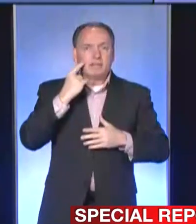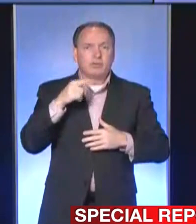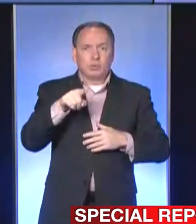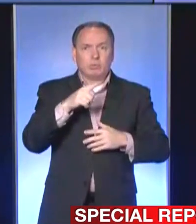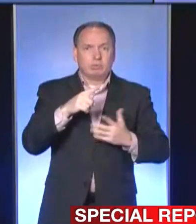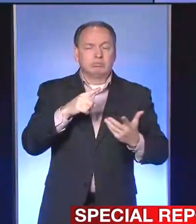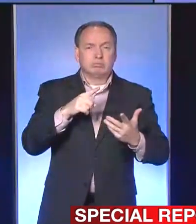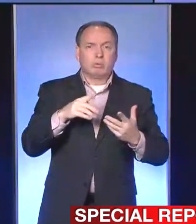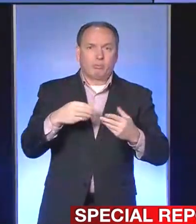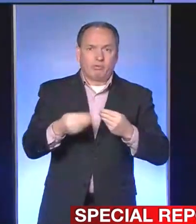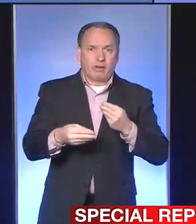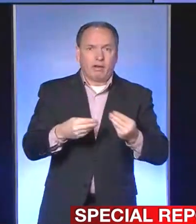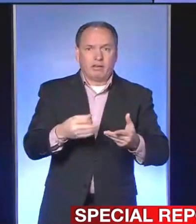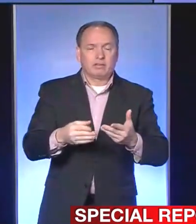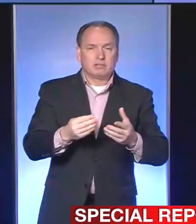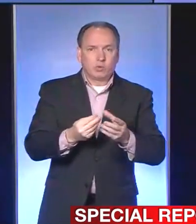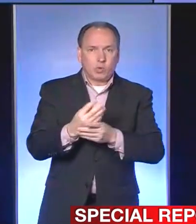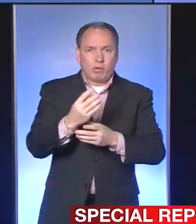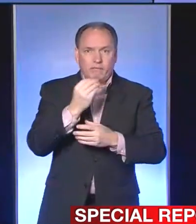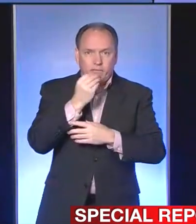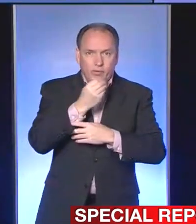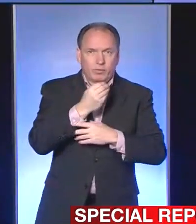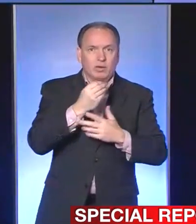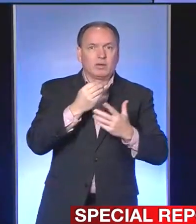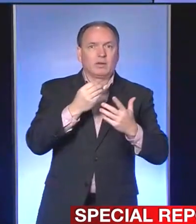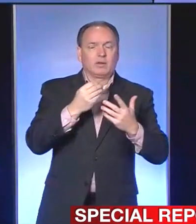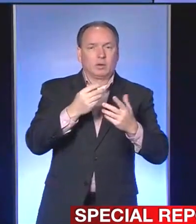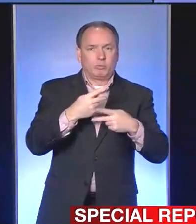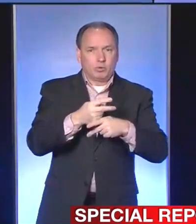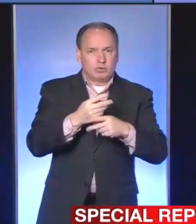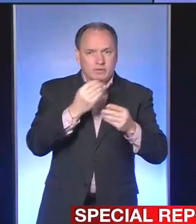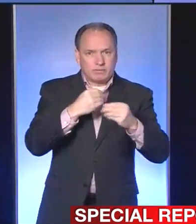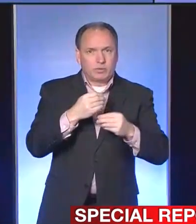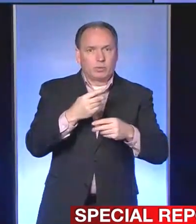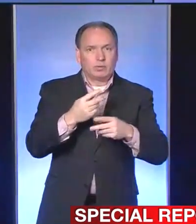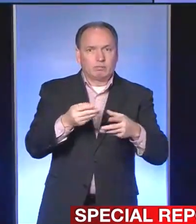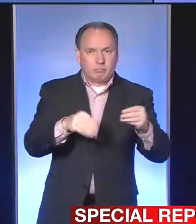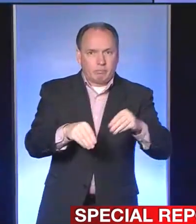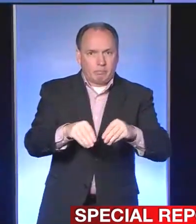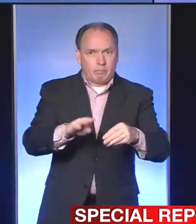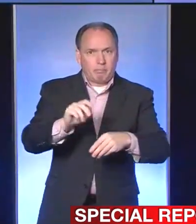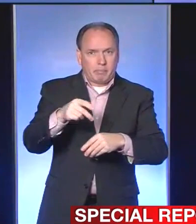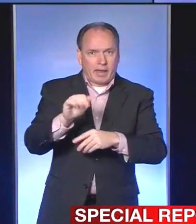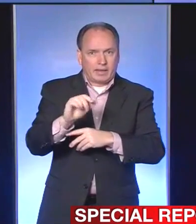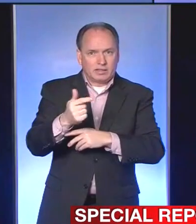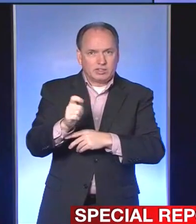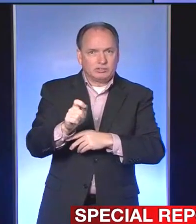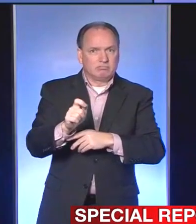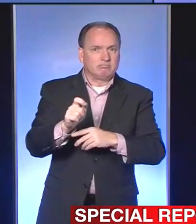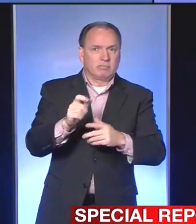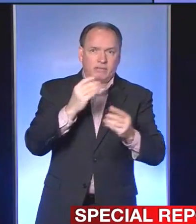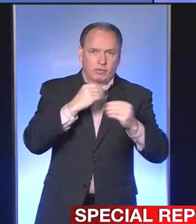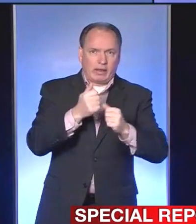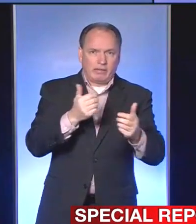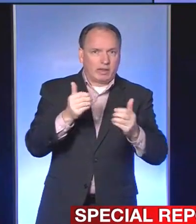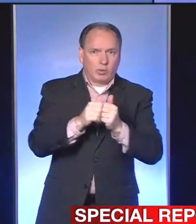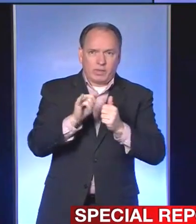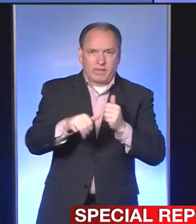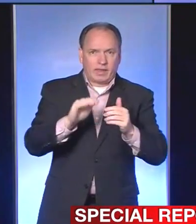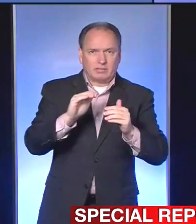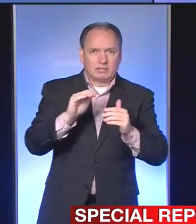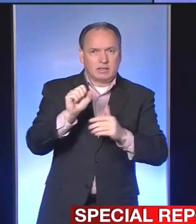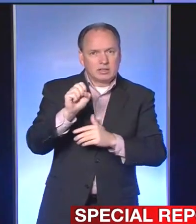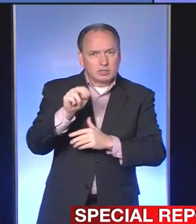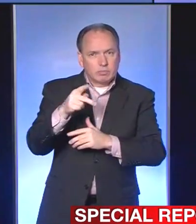growing food, if you were producing food, if you were packaging food, anything within that supply